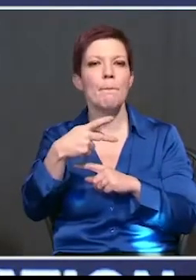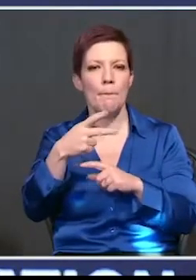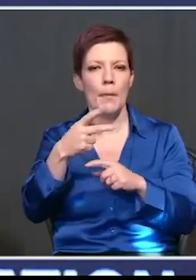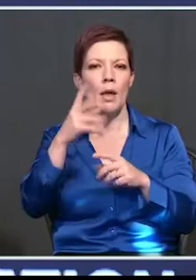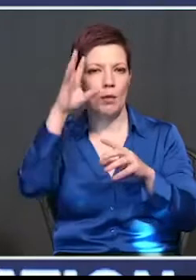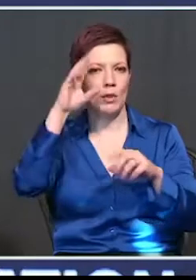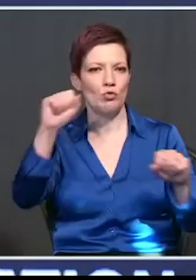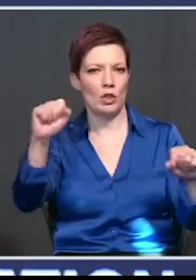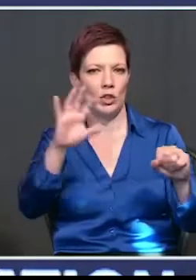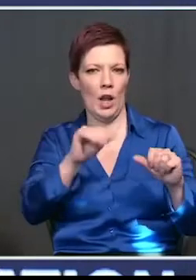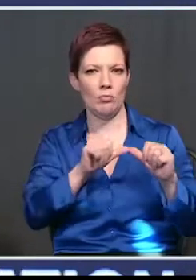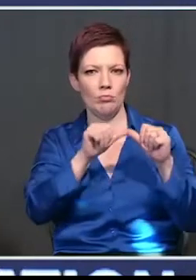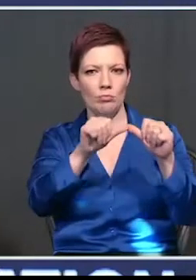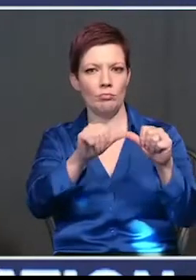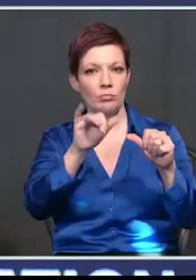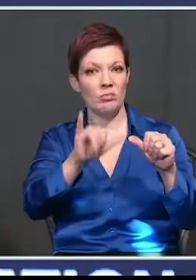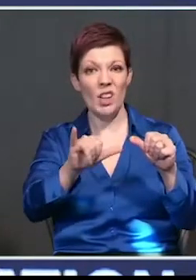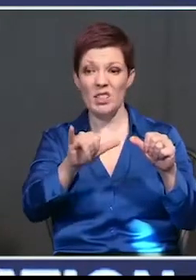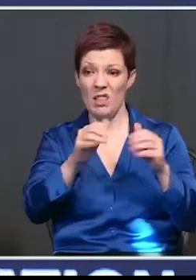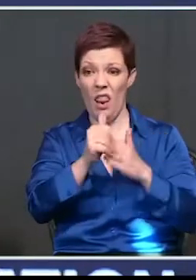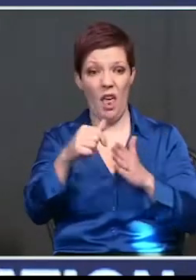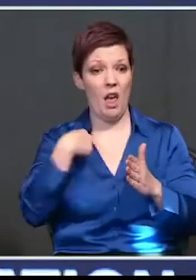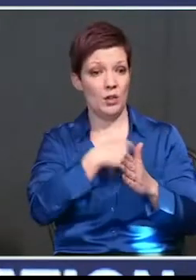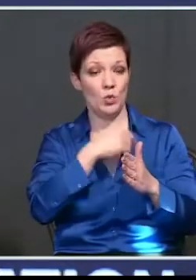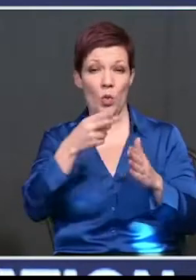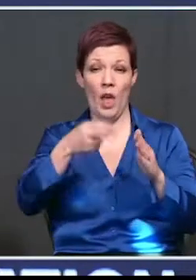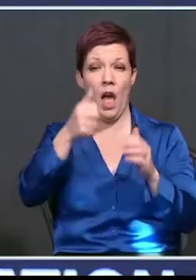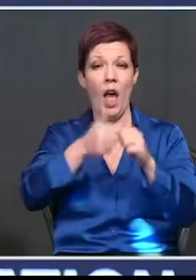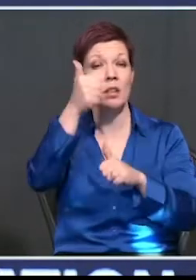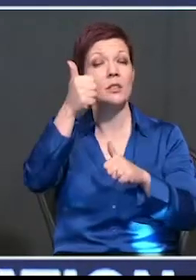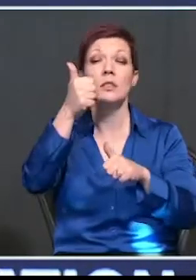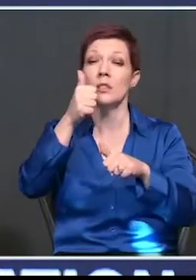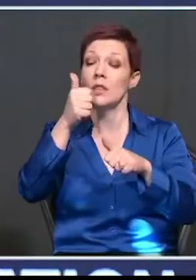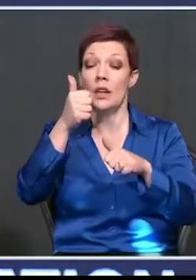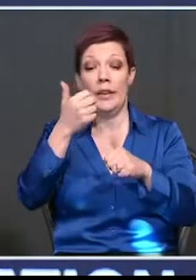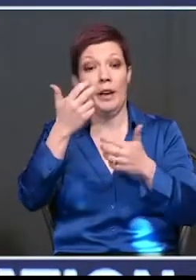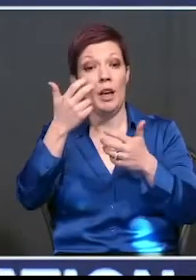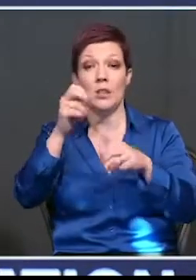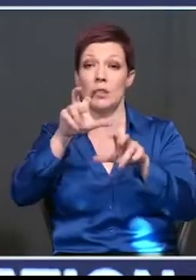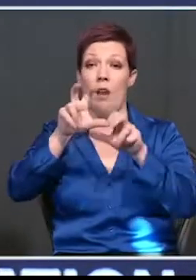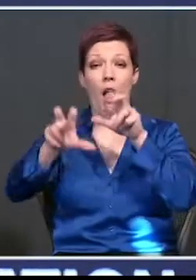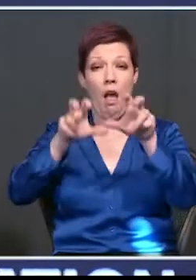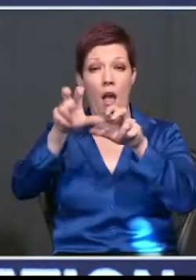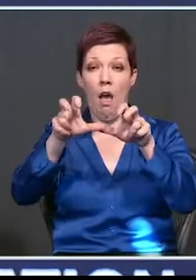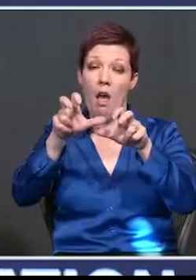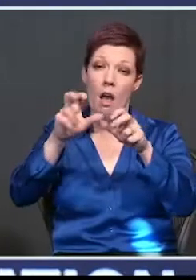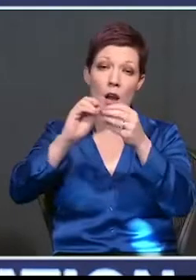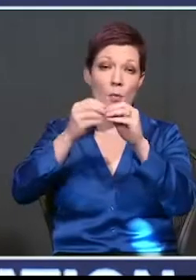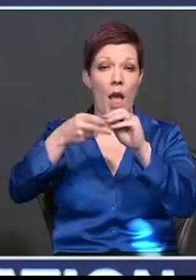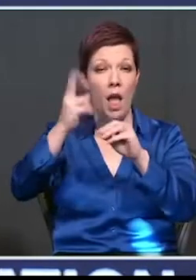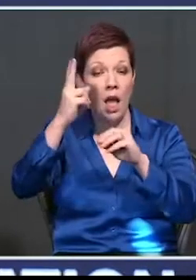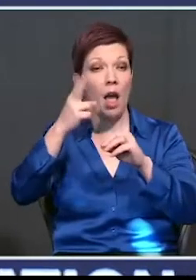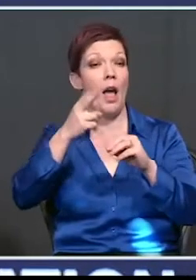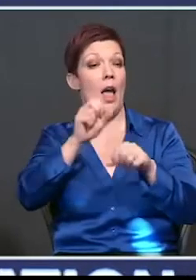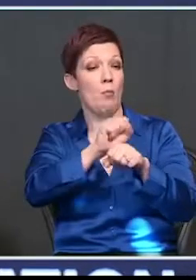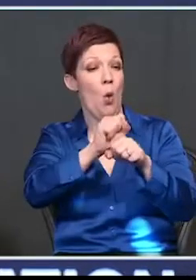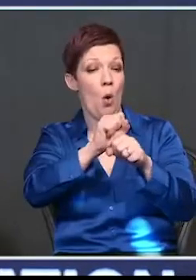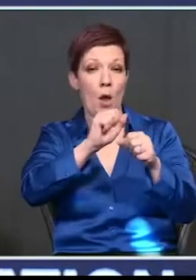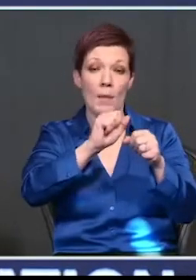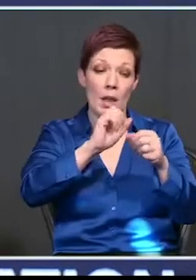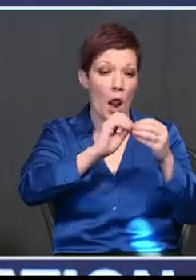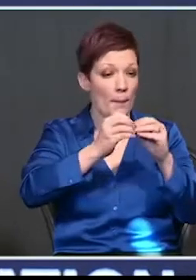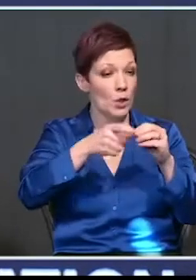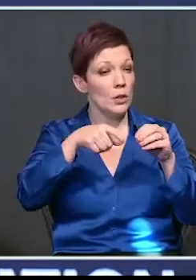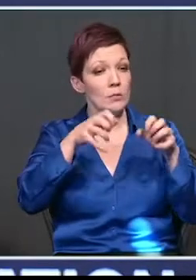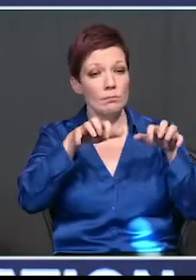which has led us to the highest stock markets we've ever had, the best employment numbers we've ever had, a rebuilt military. If